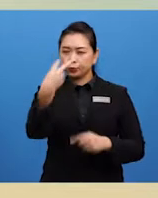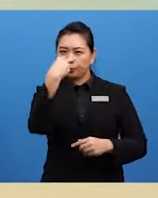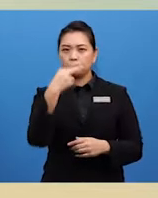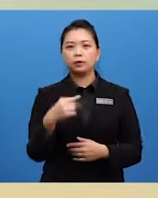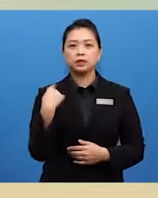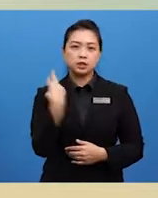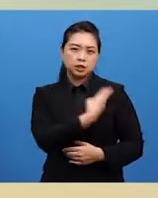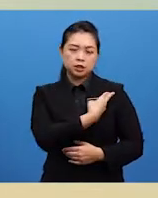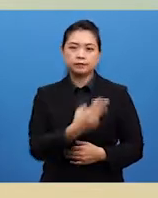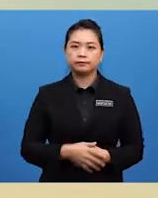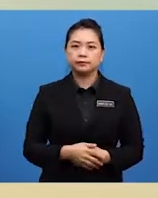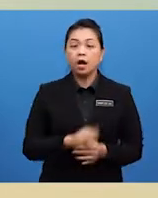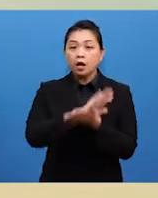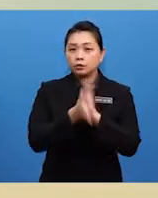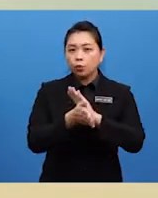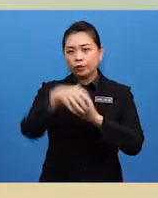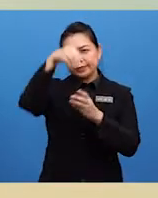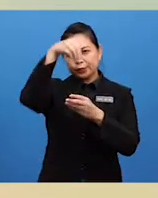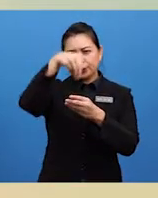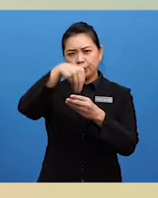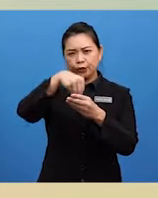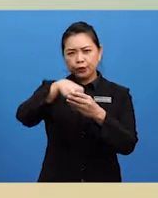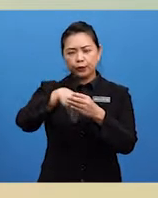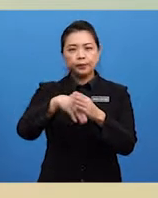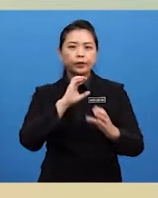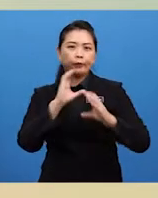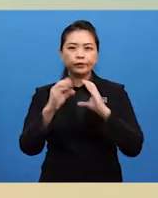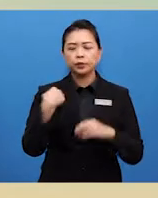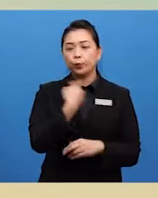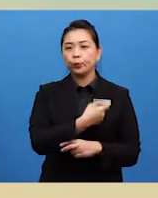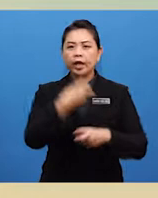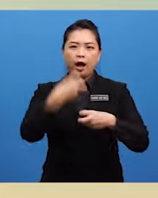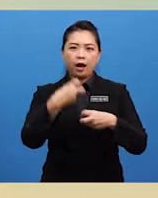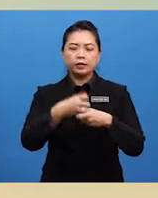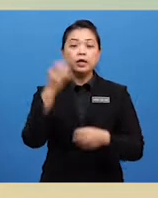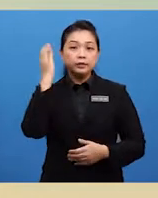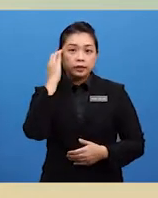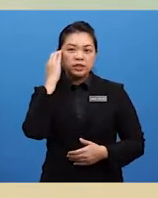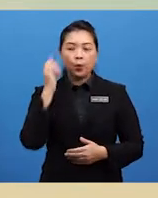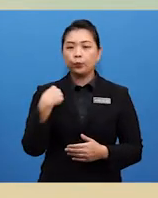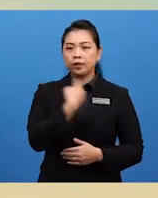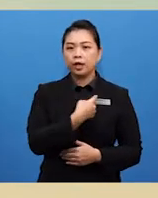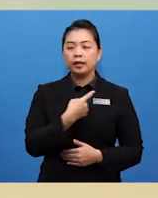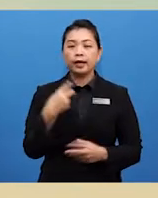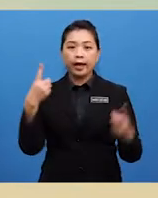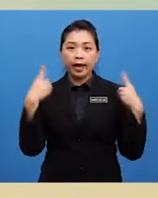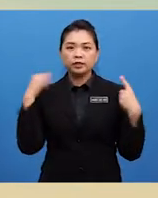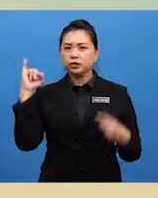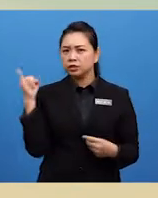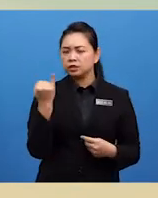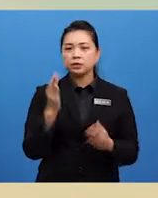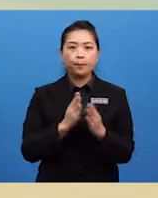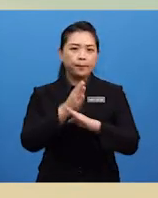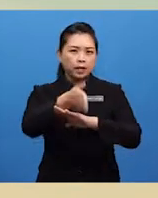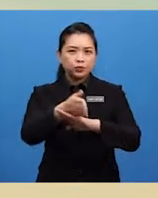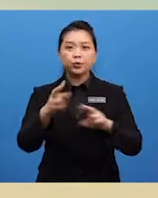us. So deep in the conversation that we hardly realised we had just passed by a